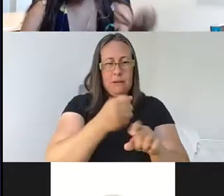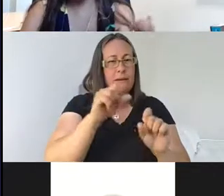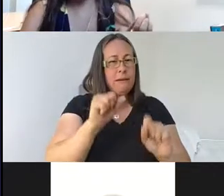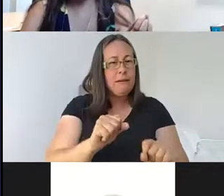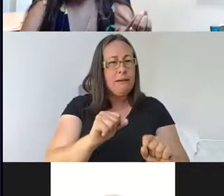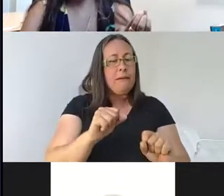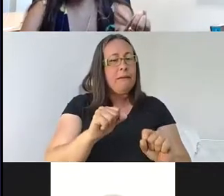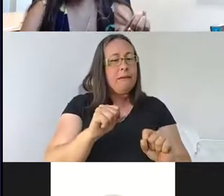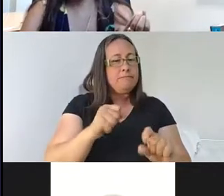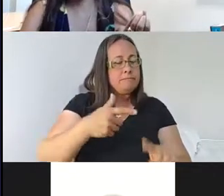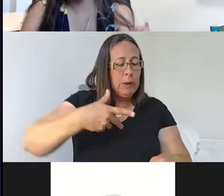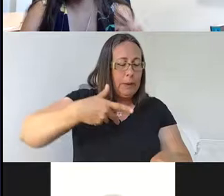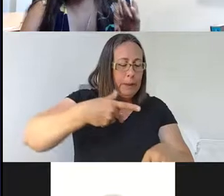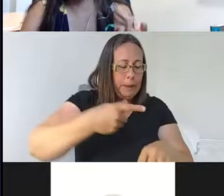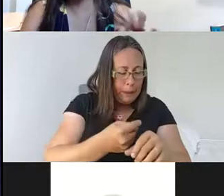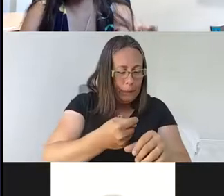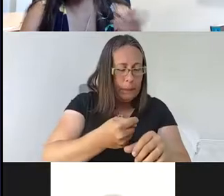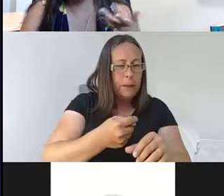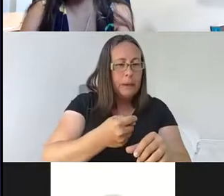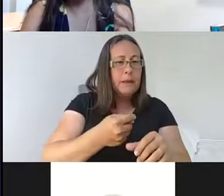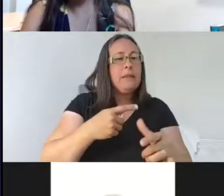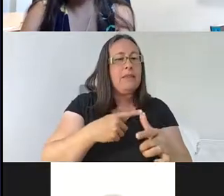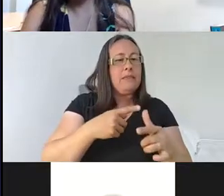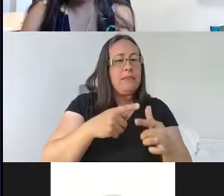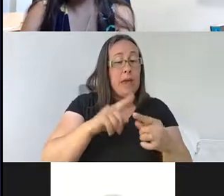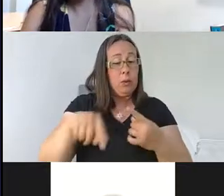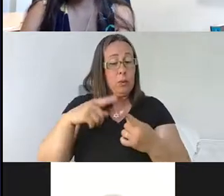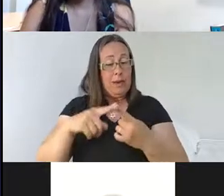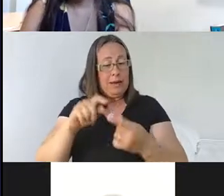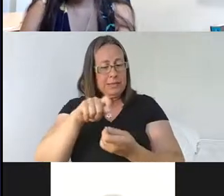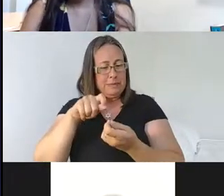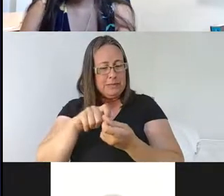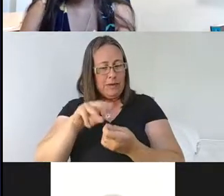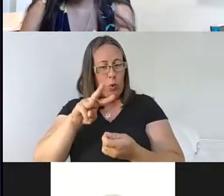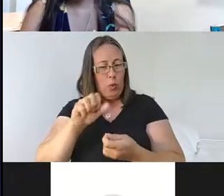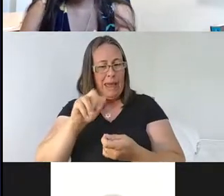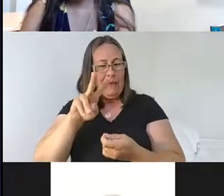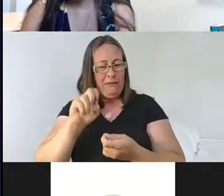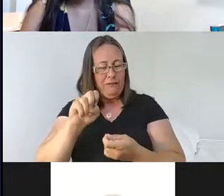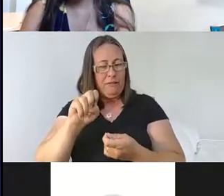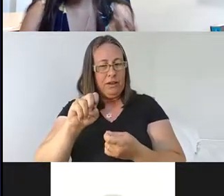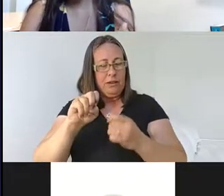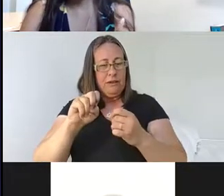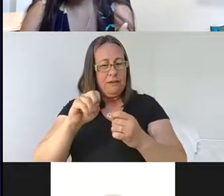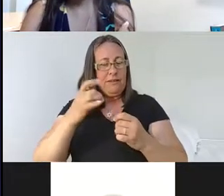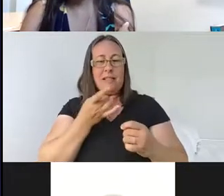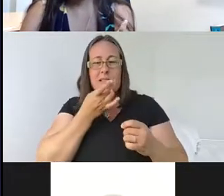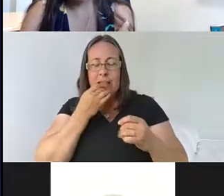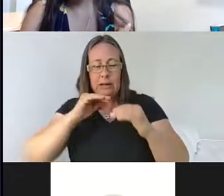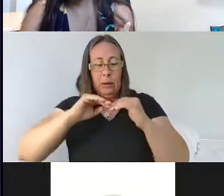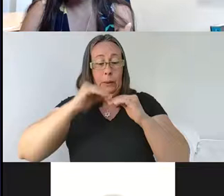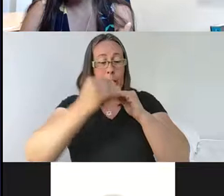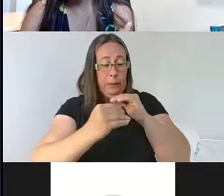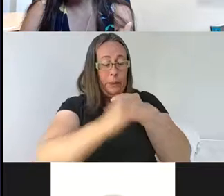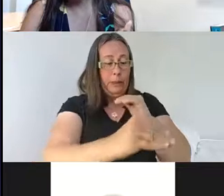when, um, it gets illuminated by a particular wavelength of light, um, causes the formation